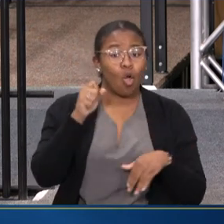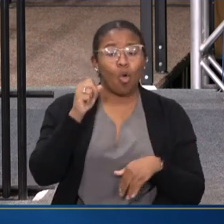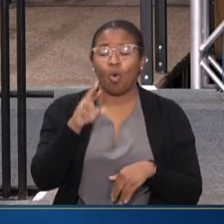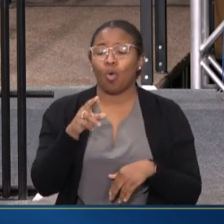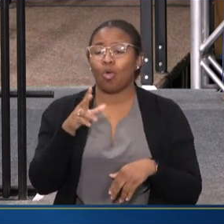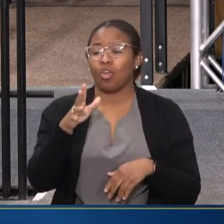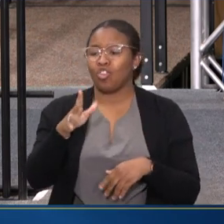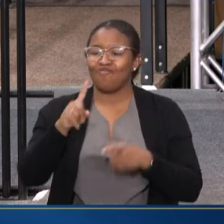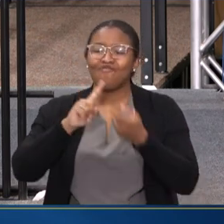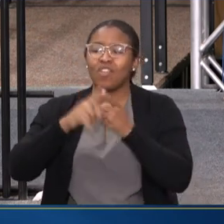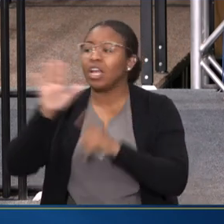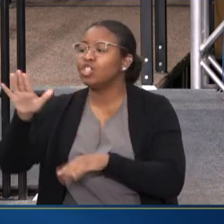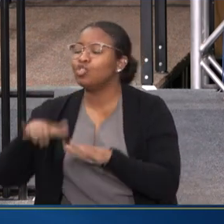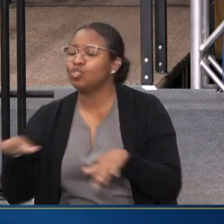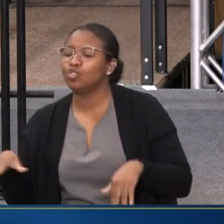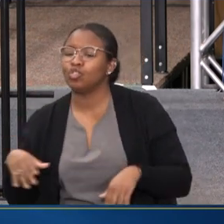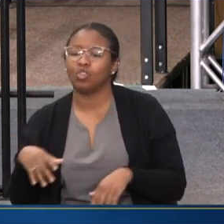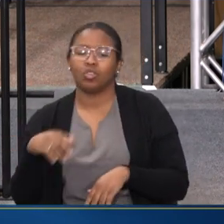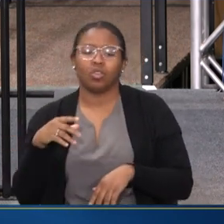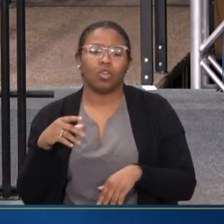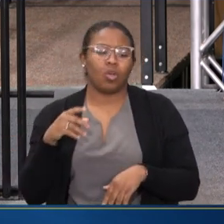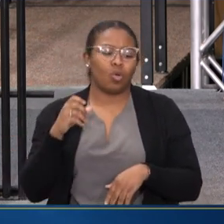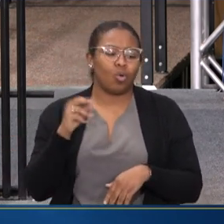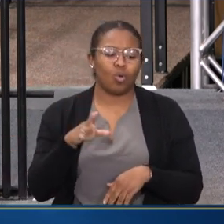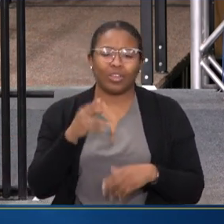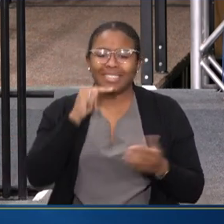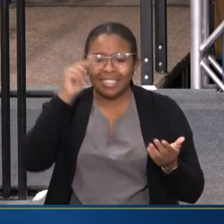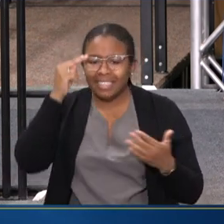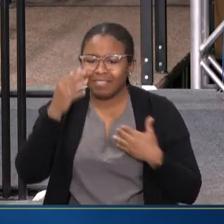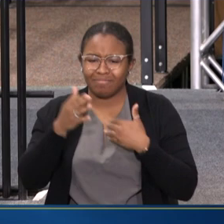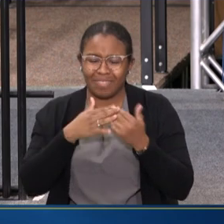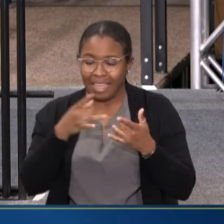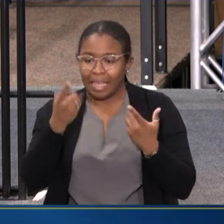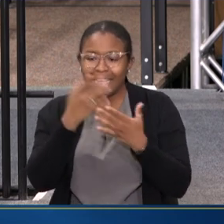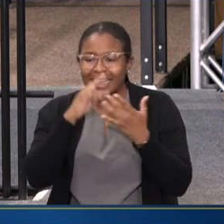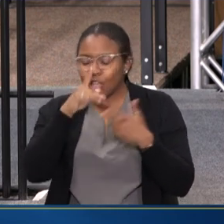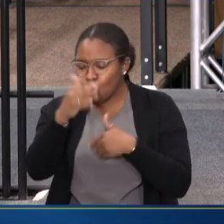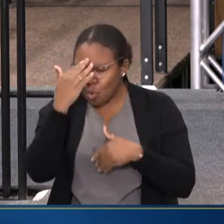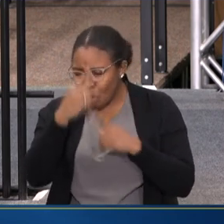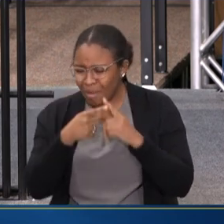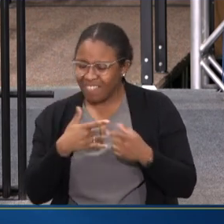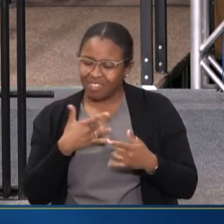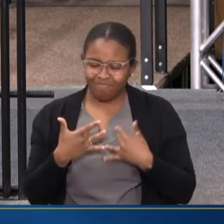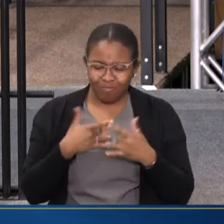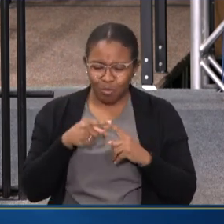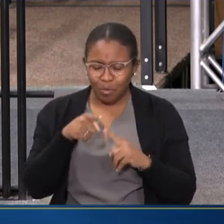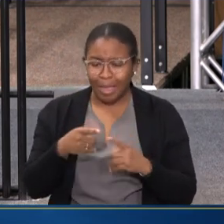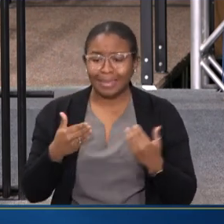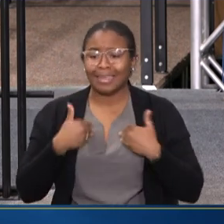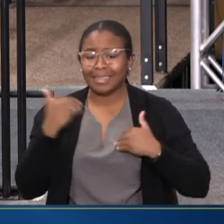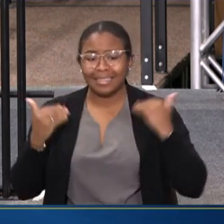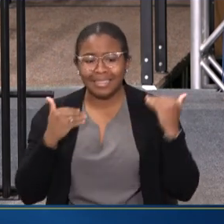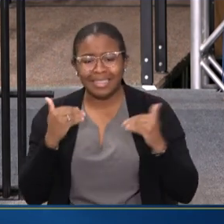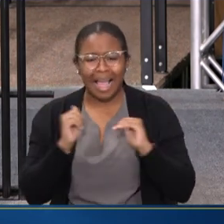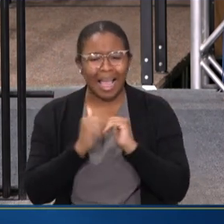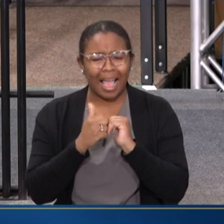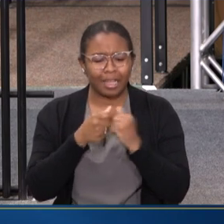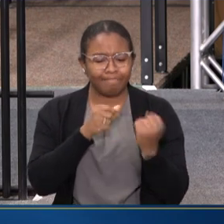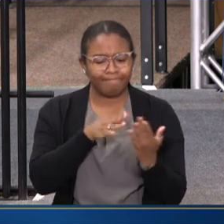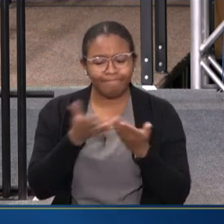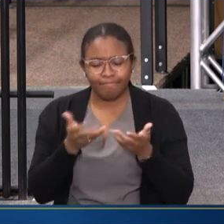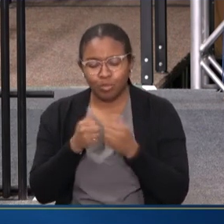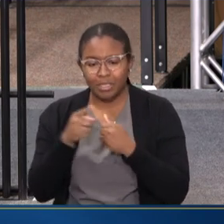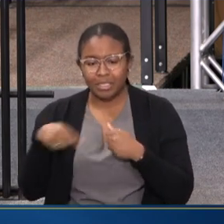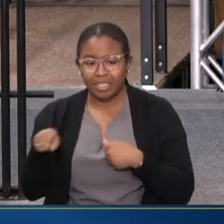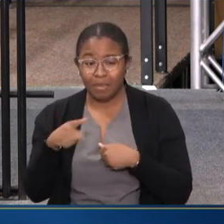A CHILD, A FRIEND, YOU KNOW, THE FRIENDS OF YOUR CHILD, JUST KIDS YOU KNOW AND YOU'RE WORRIED ABOUT, YOUNG ADULTS. WE HAD